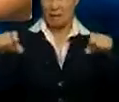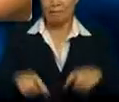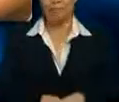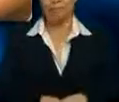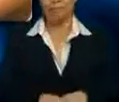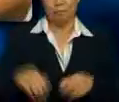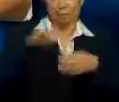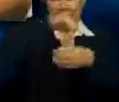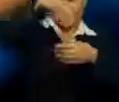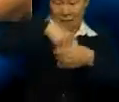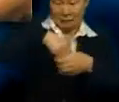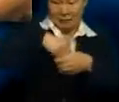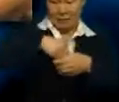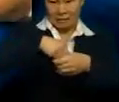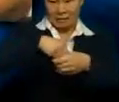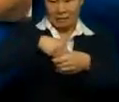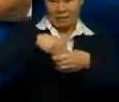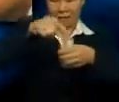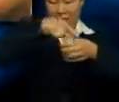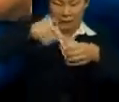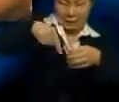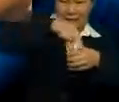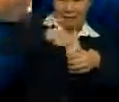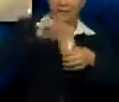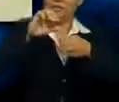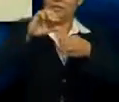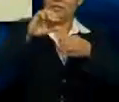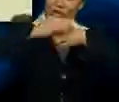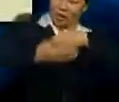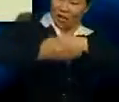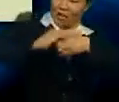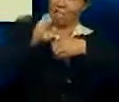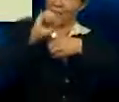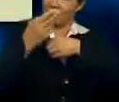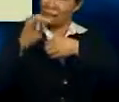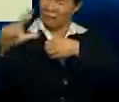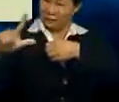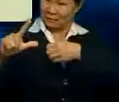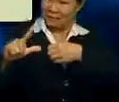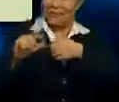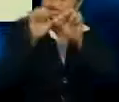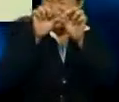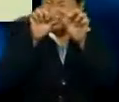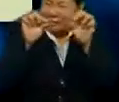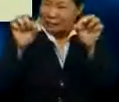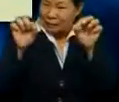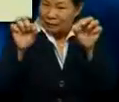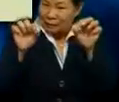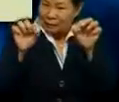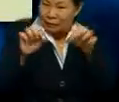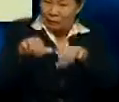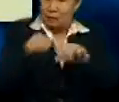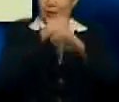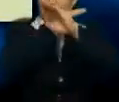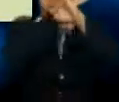Inside the mesocarp is a layer which is known as the shell. Although it is a thin layer, it acts as a protection